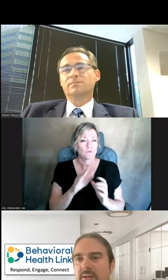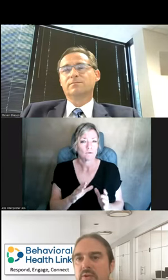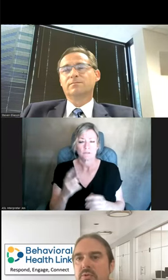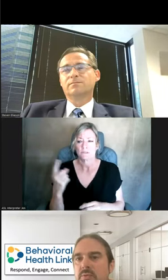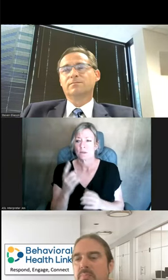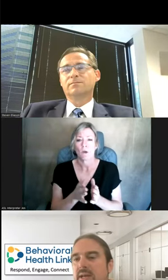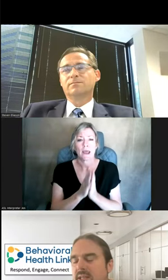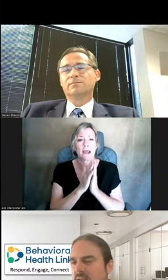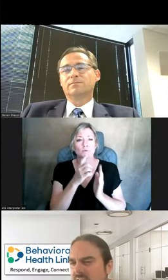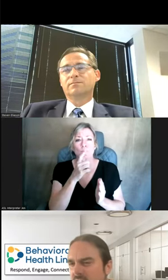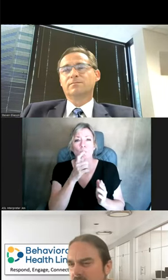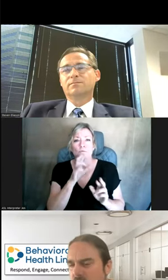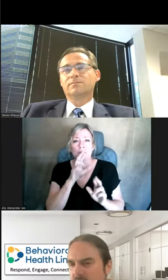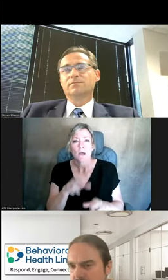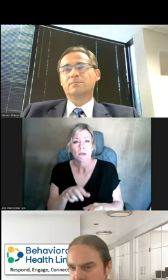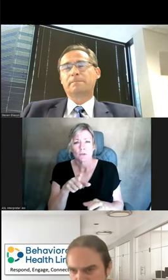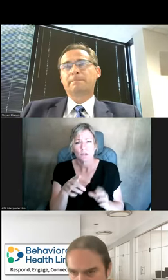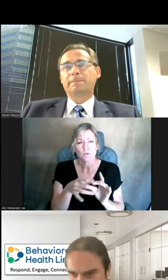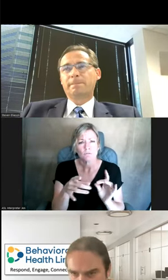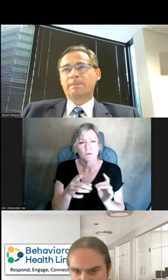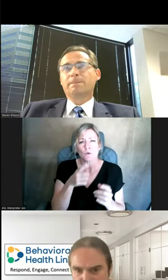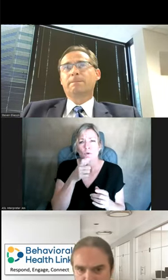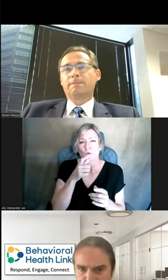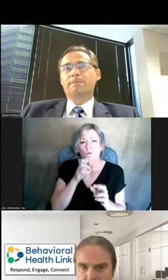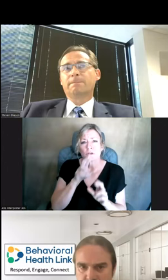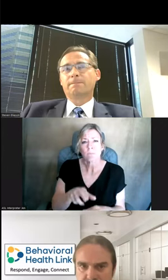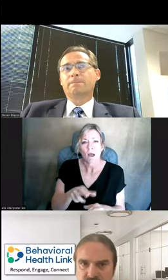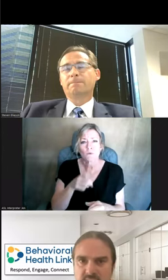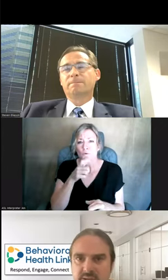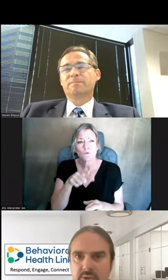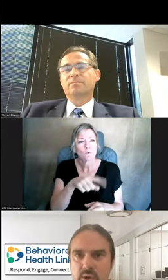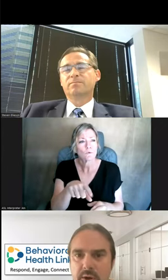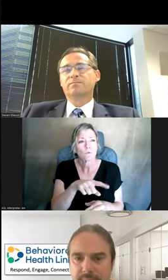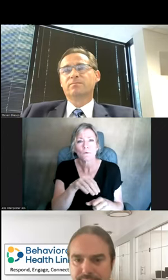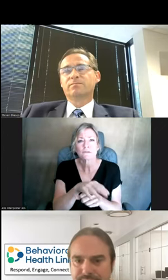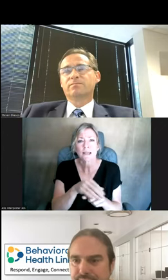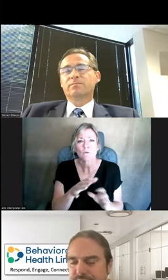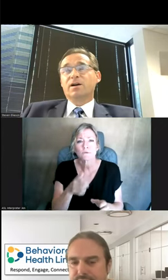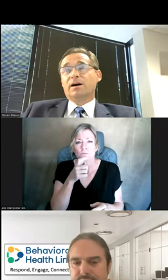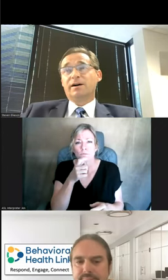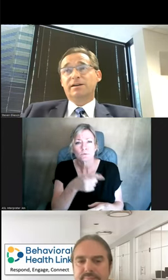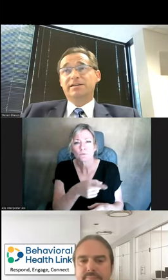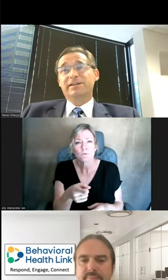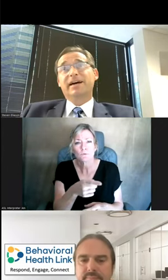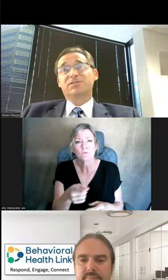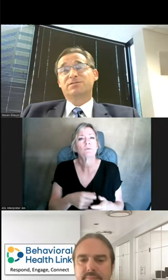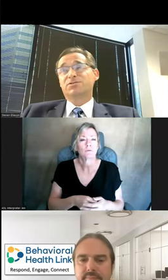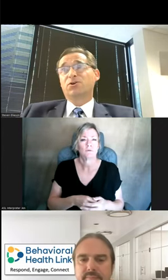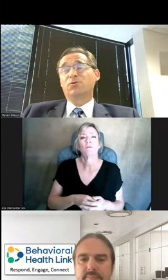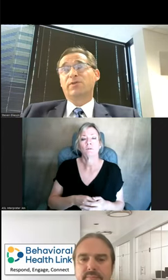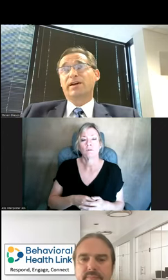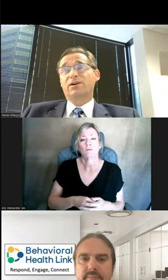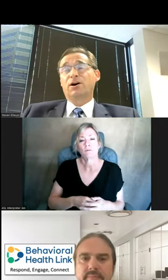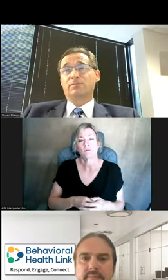about who is responding. Can you say a little bit more about who's responding, who these crisis counselors are? Yes.